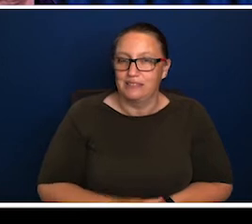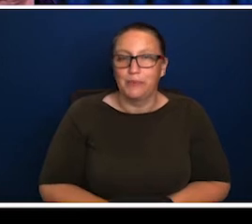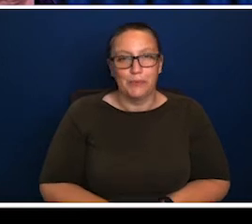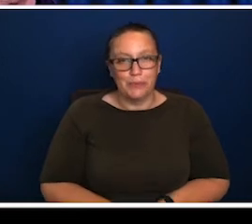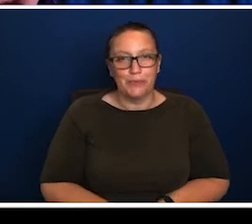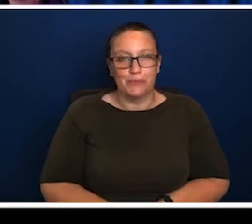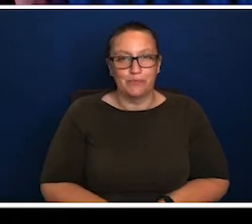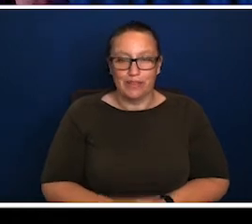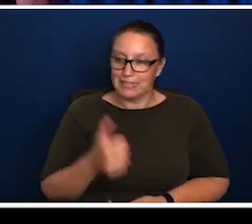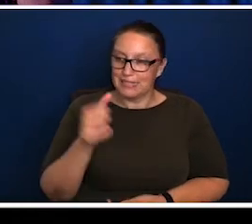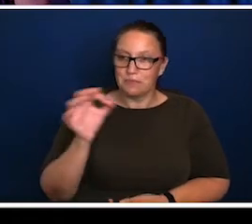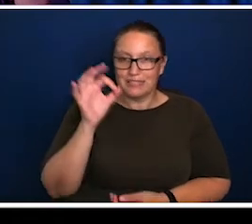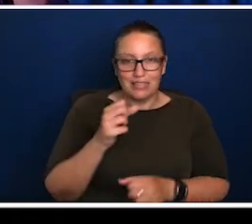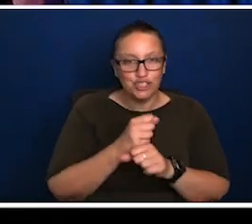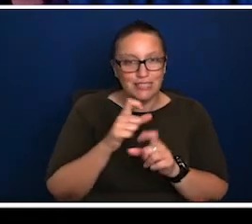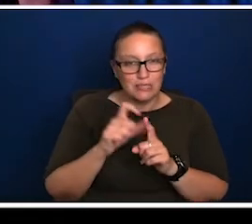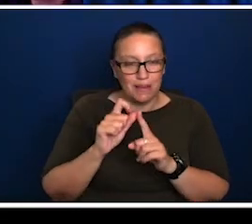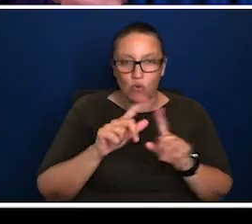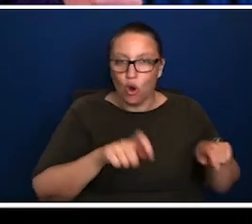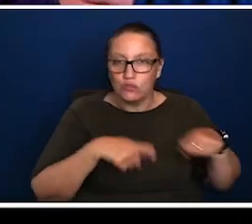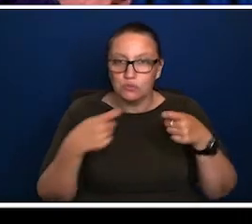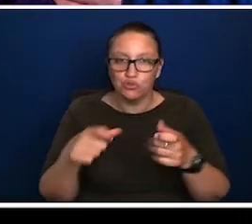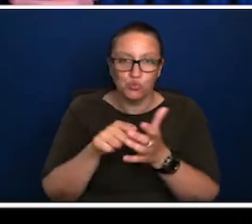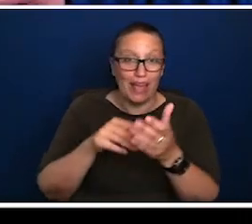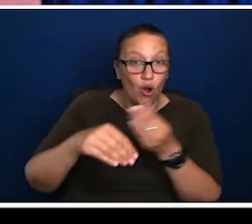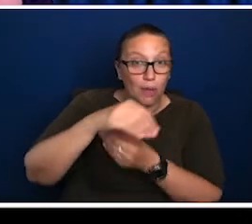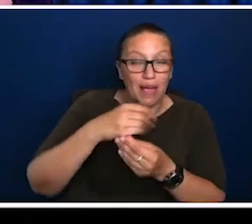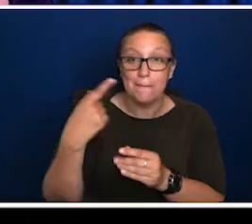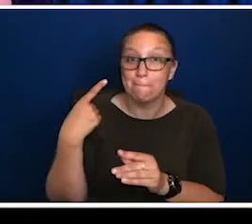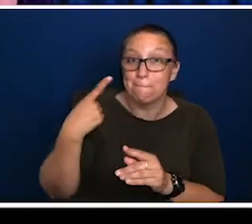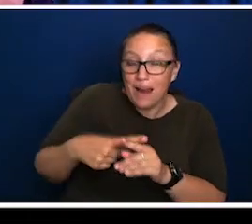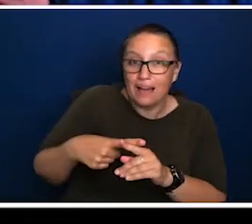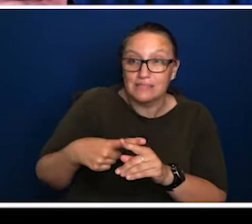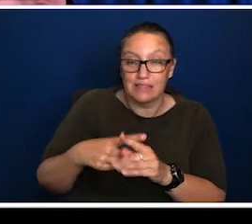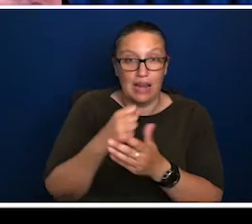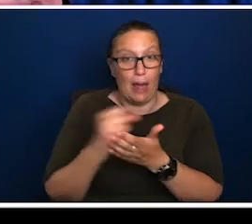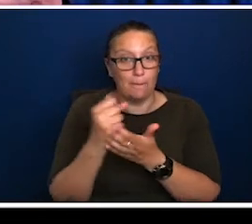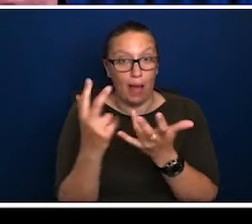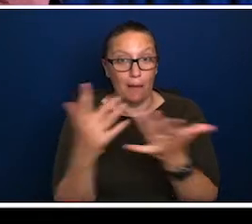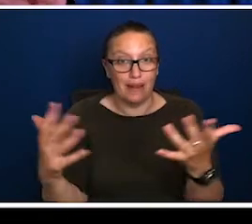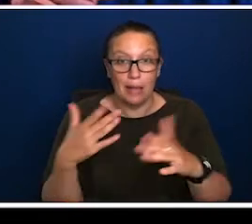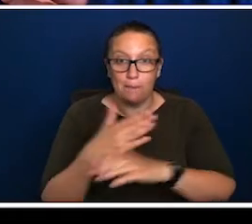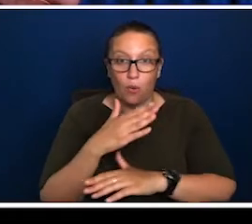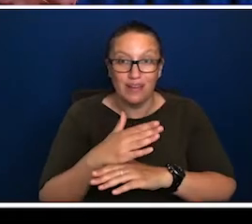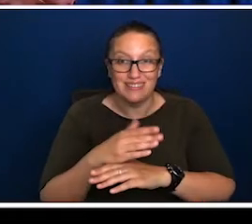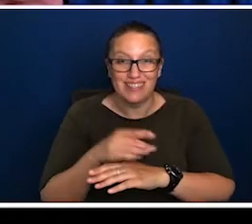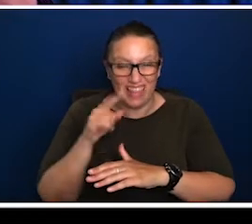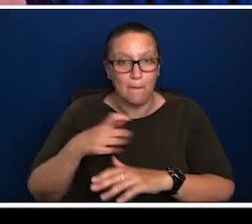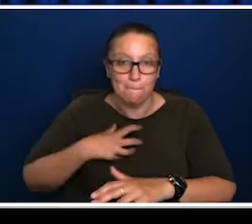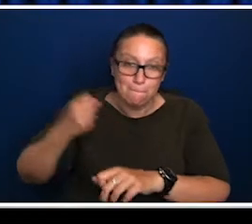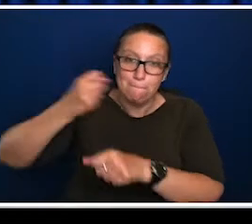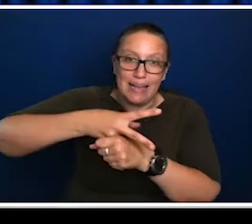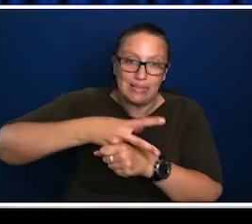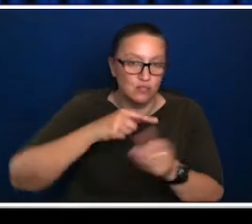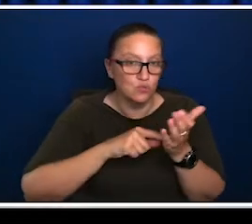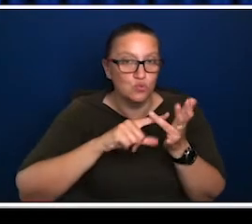GDP in both, uh, contribution to the economy and in terms of numbers employed is larger than tourism, which was Scott